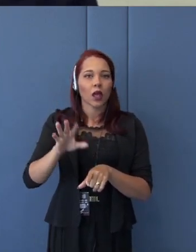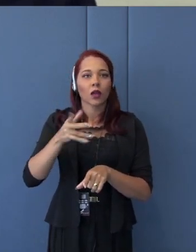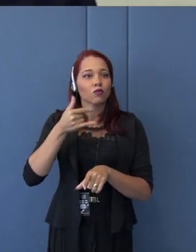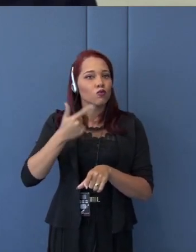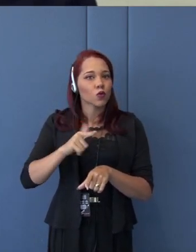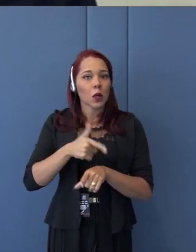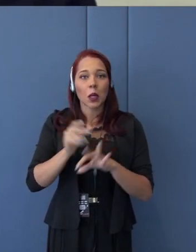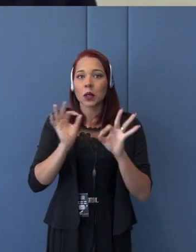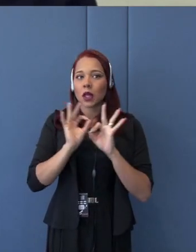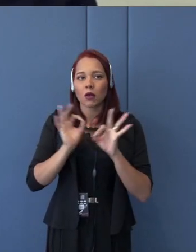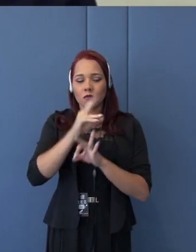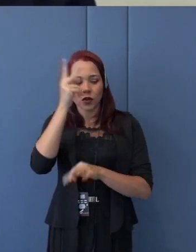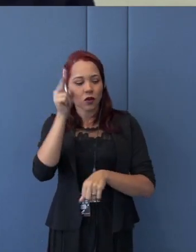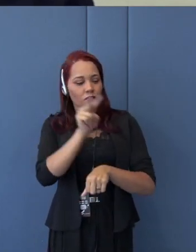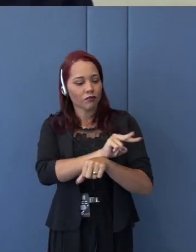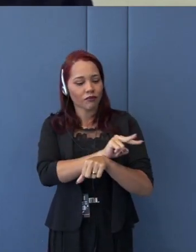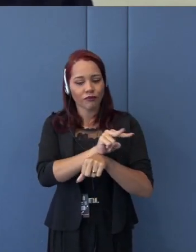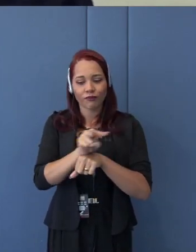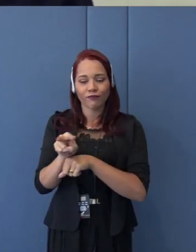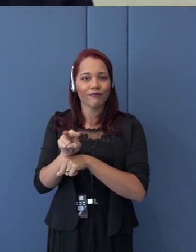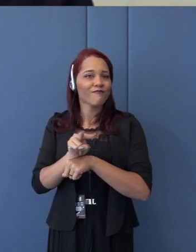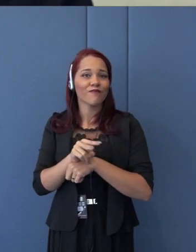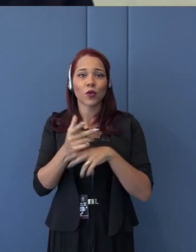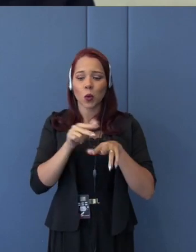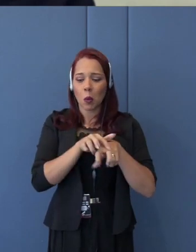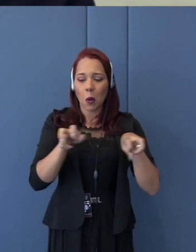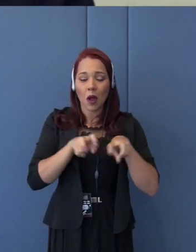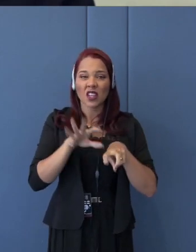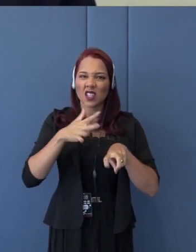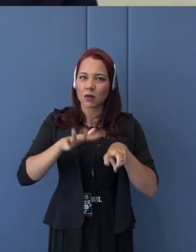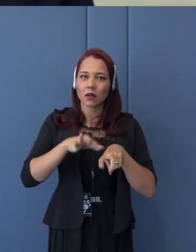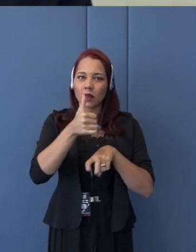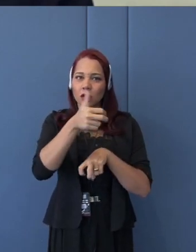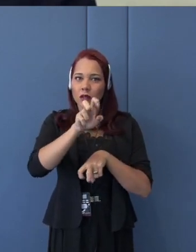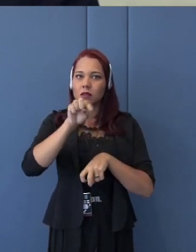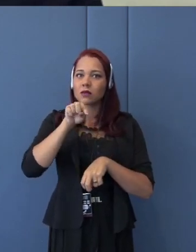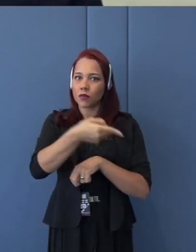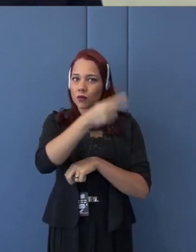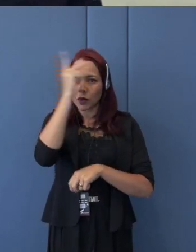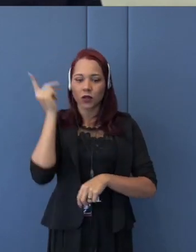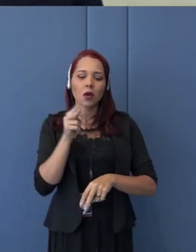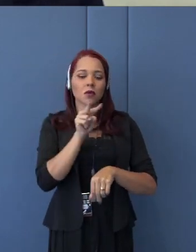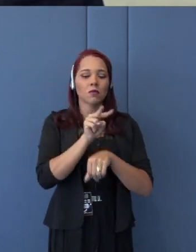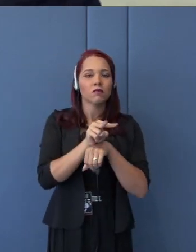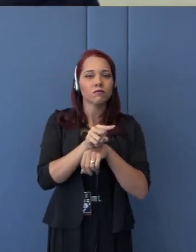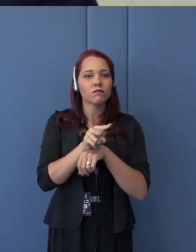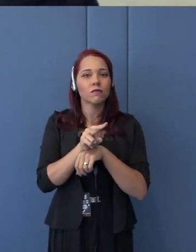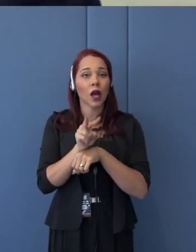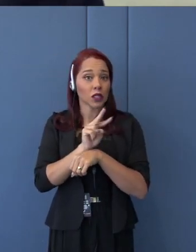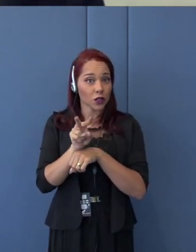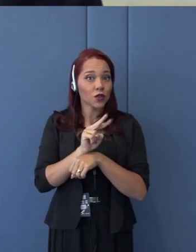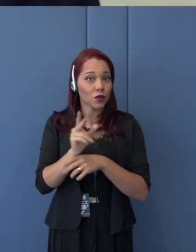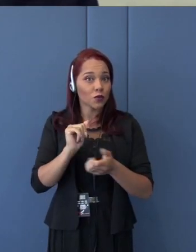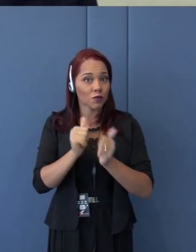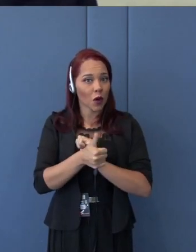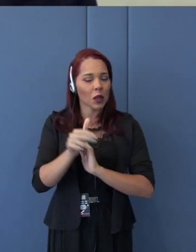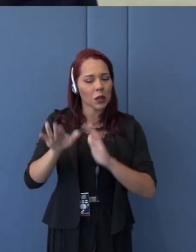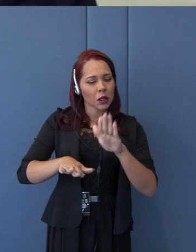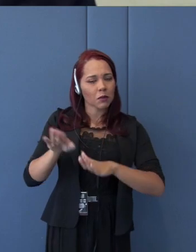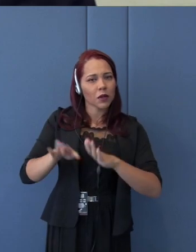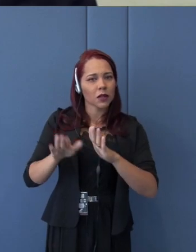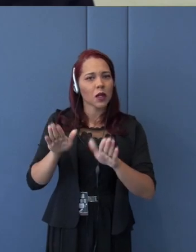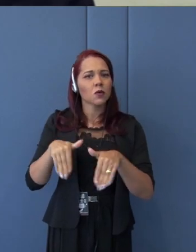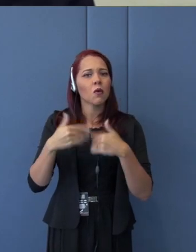almost 15,000 spectators. It depends on which stadium, but